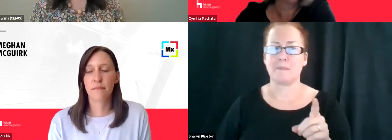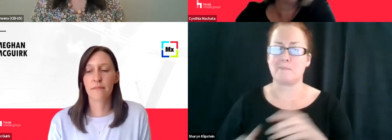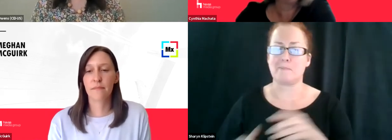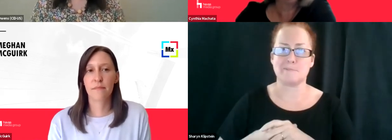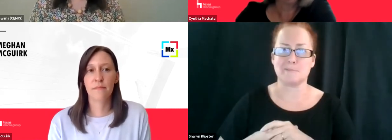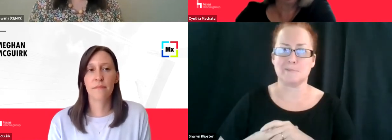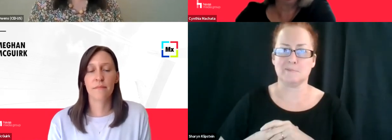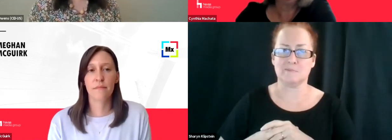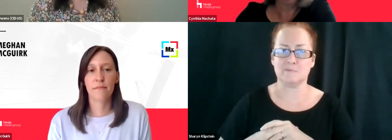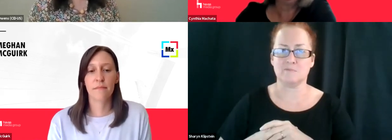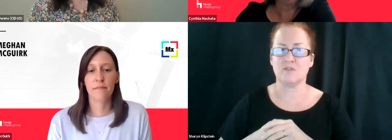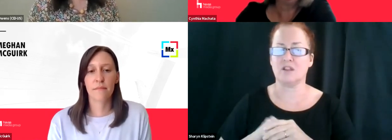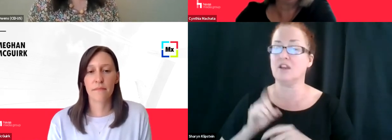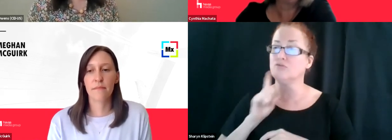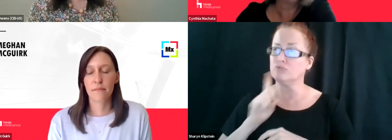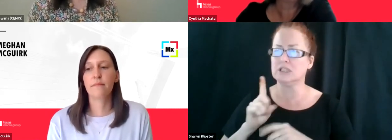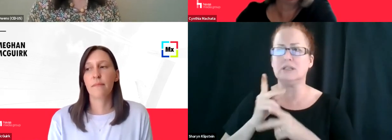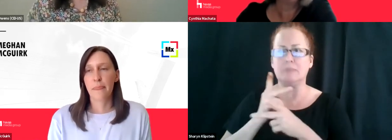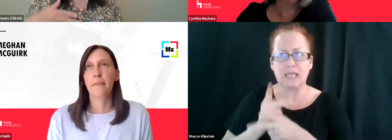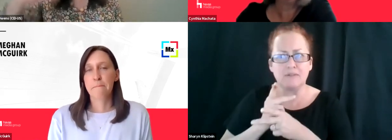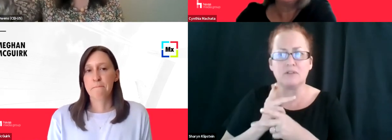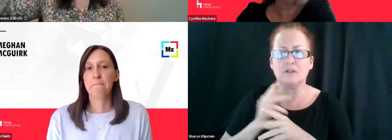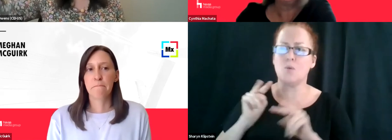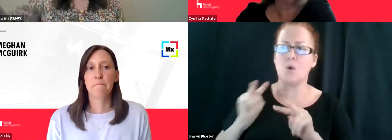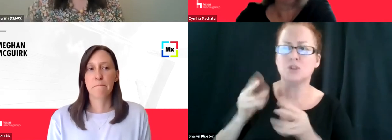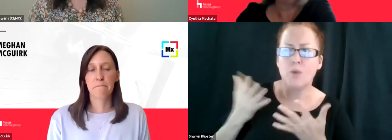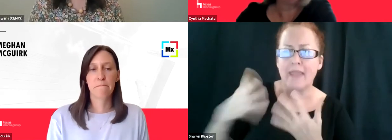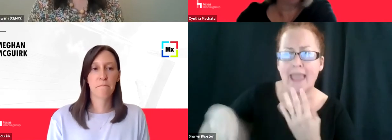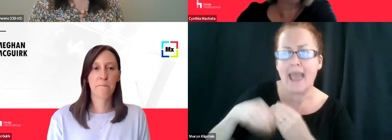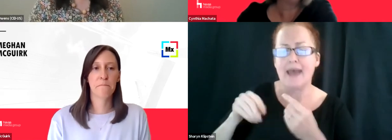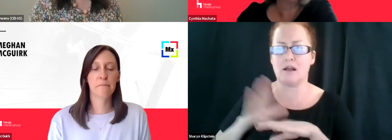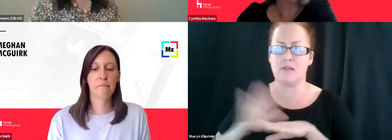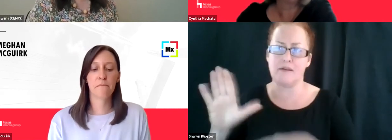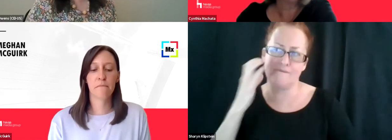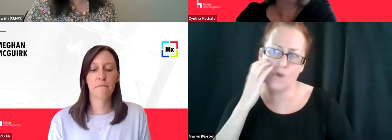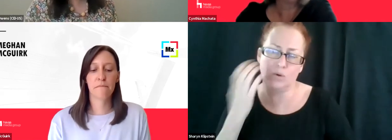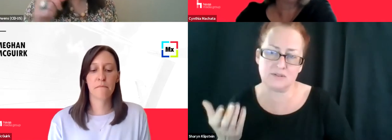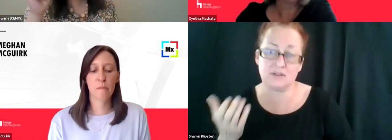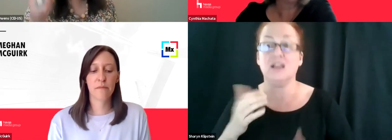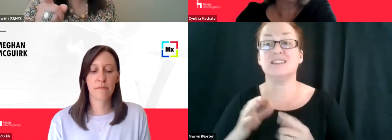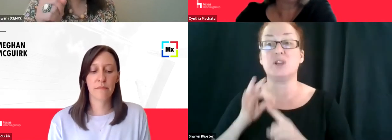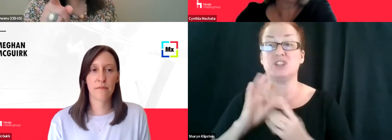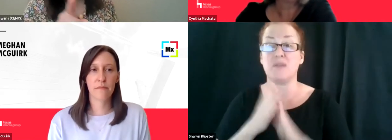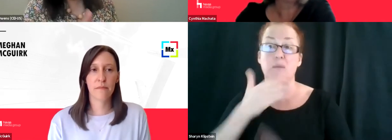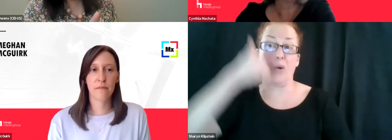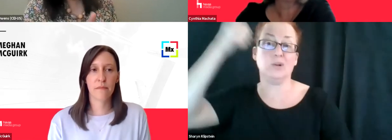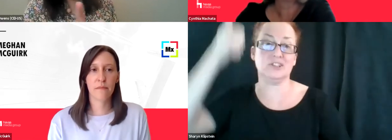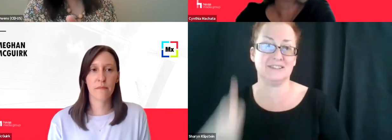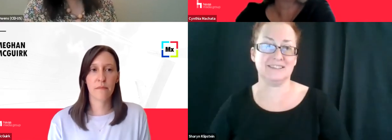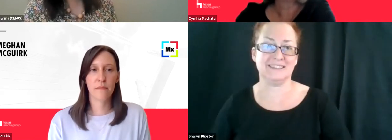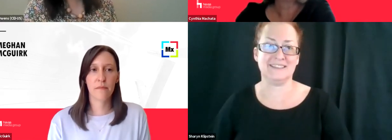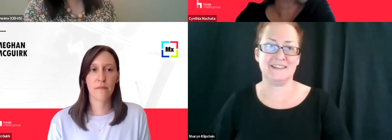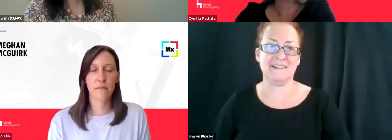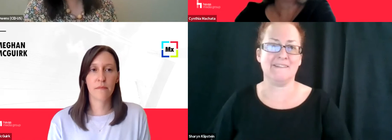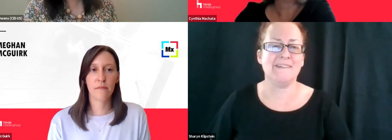being very deliberate about what they're adding to their phones as they, as they get older is, is really important, including by the way, the people they're adding into